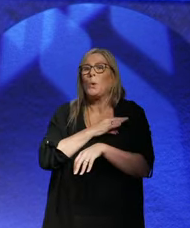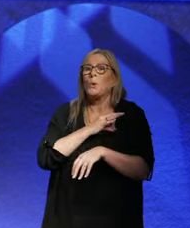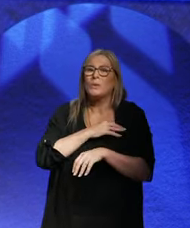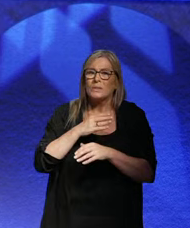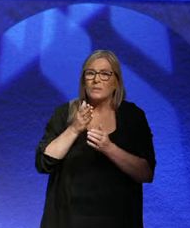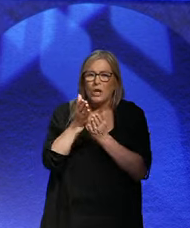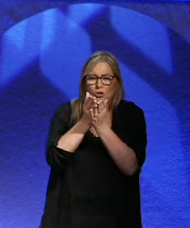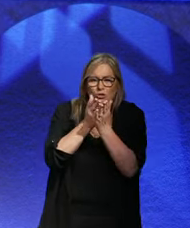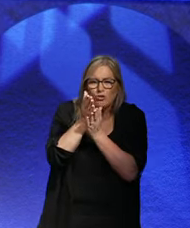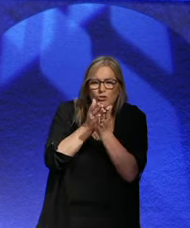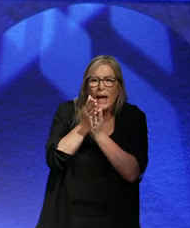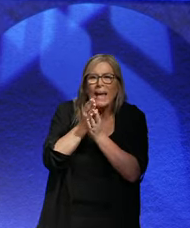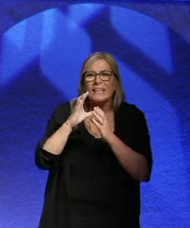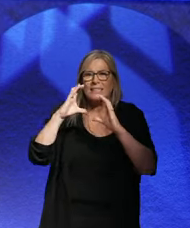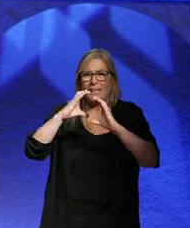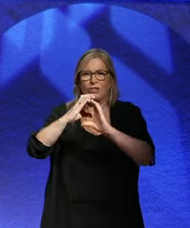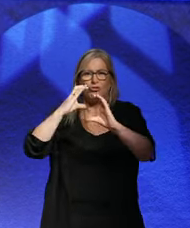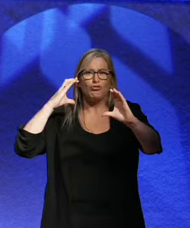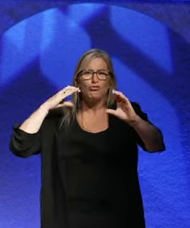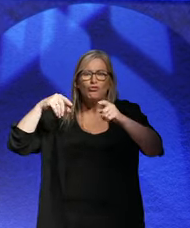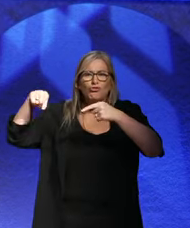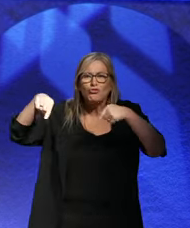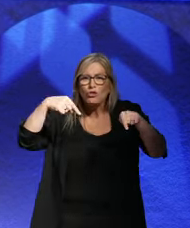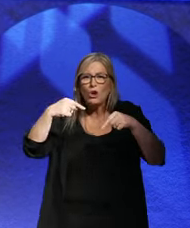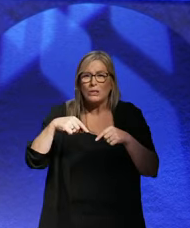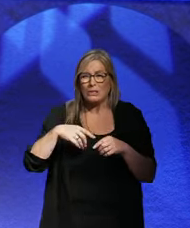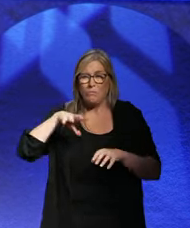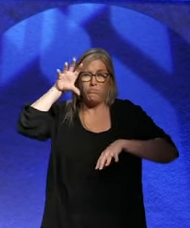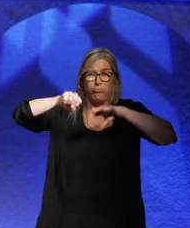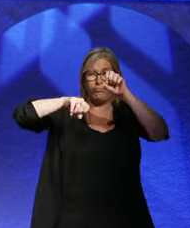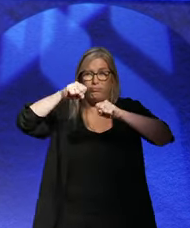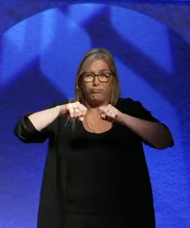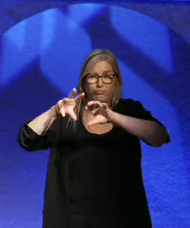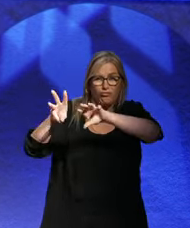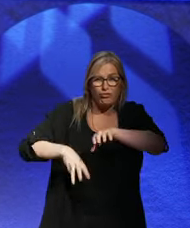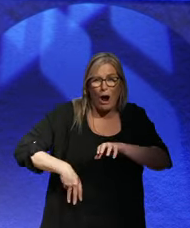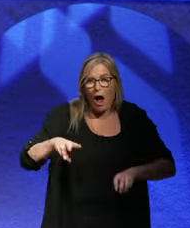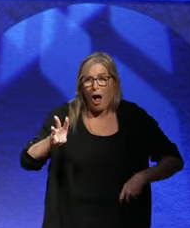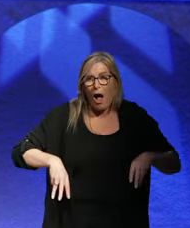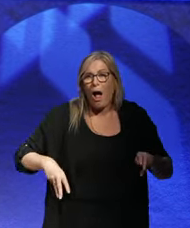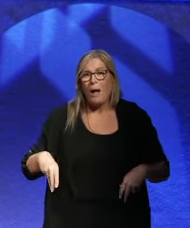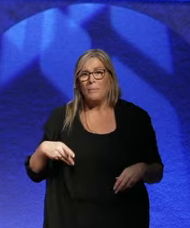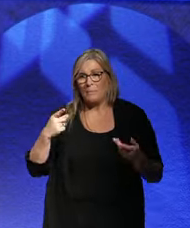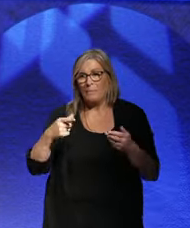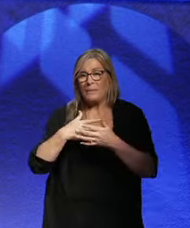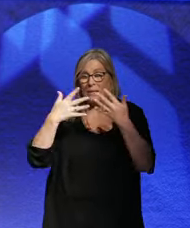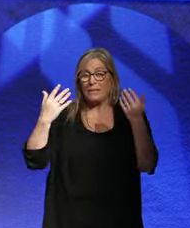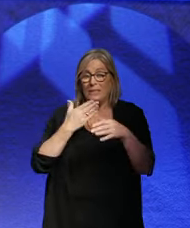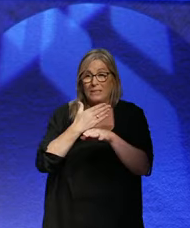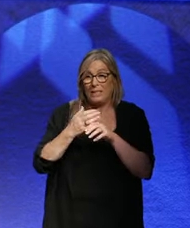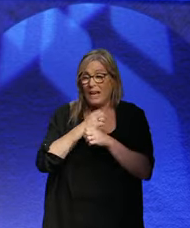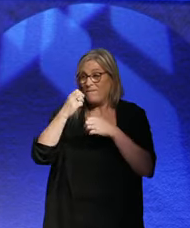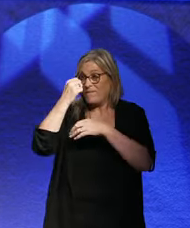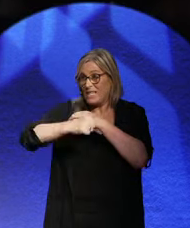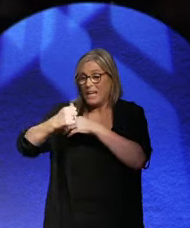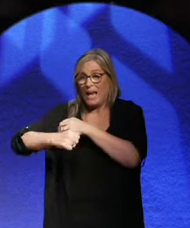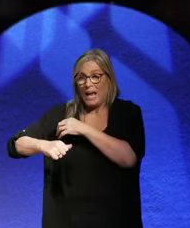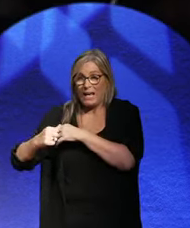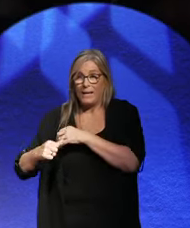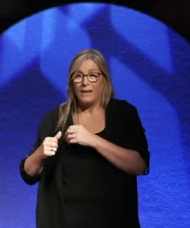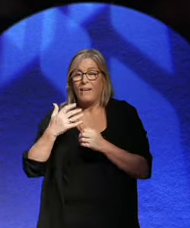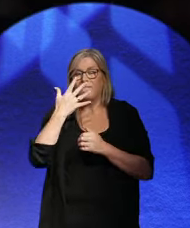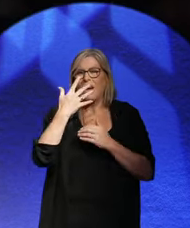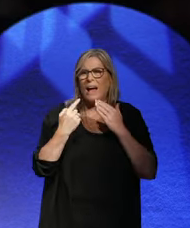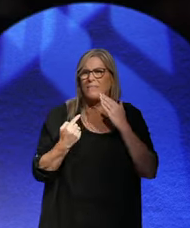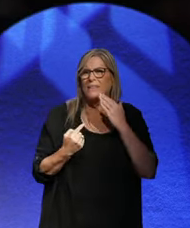and looted. As Germans battled hyperinflation, ridiculous situations became a routine part of daily life. A 5